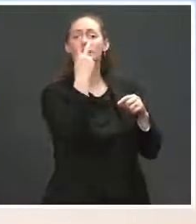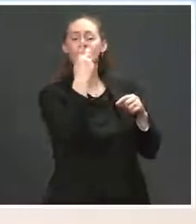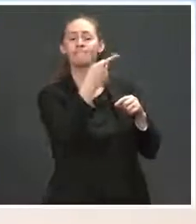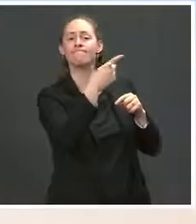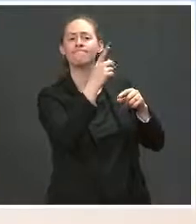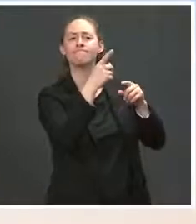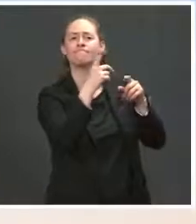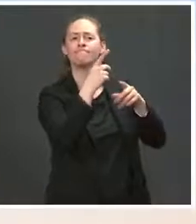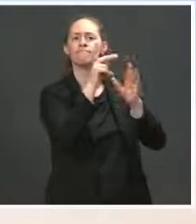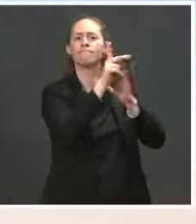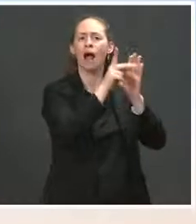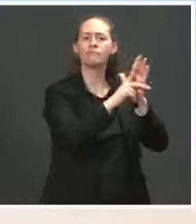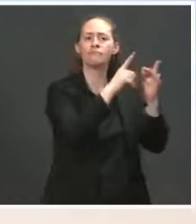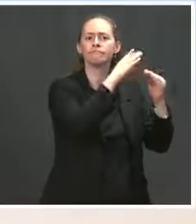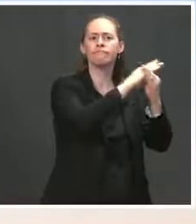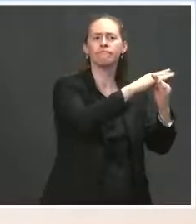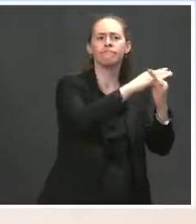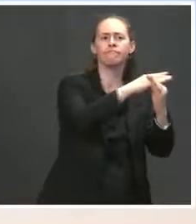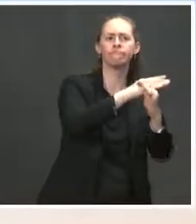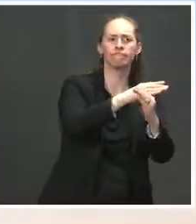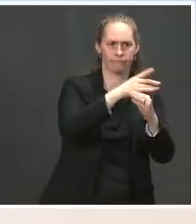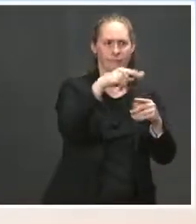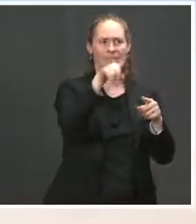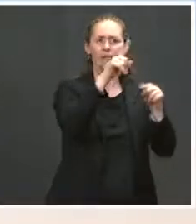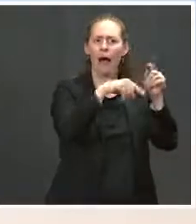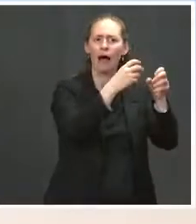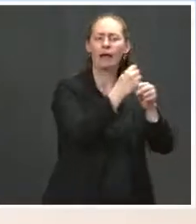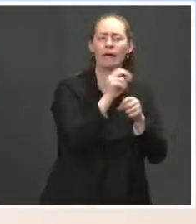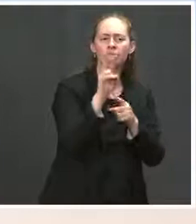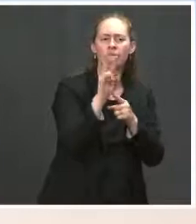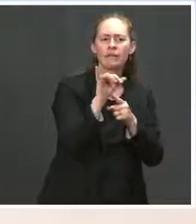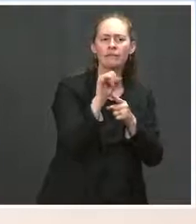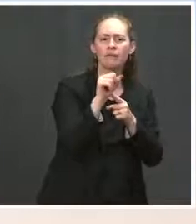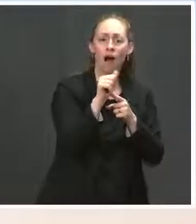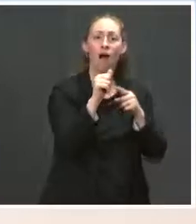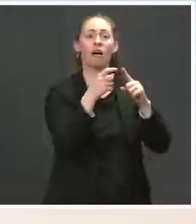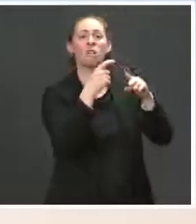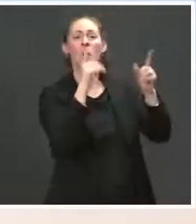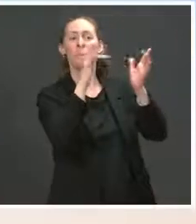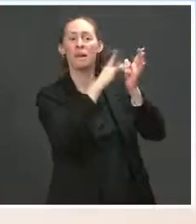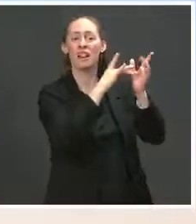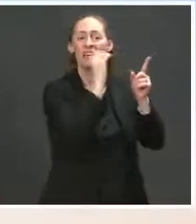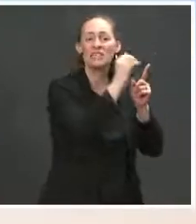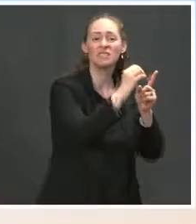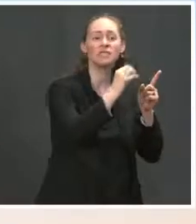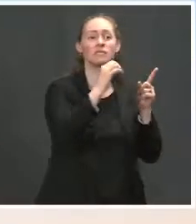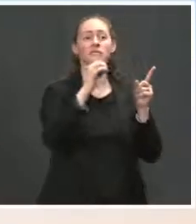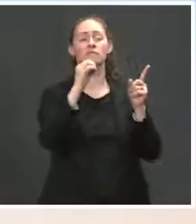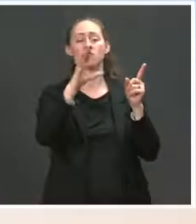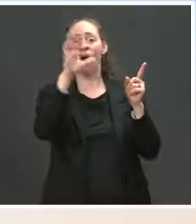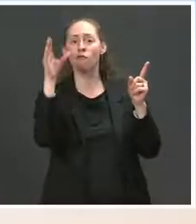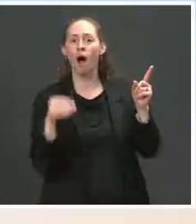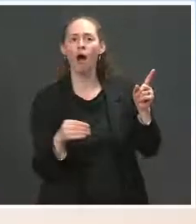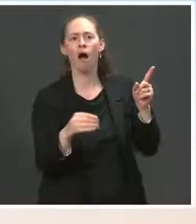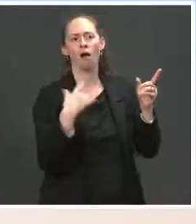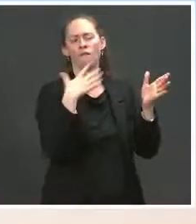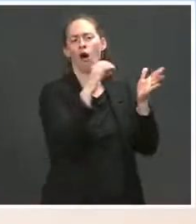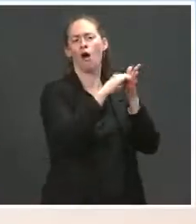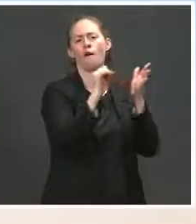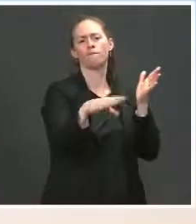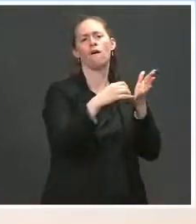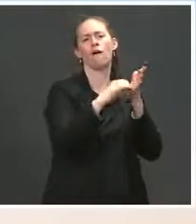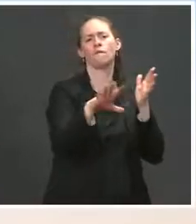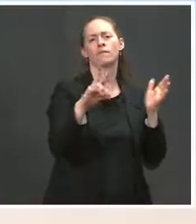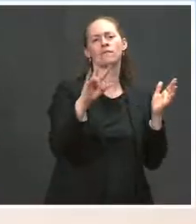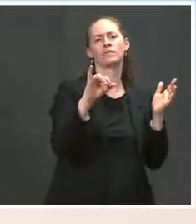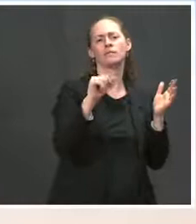refugees from applying from parts of the Middle East and parts of Africa. But I'm not going to get ahead of the process. We're assessing what's